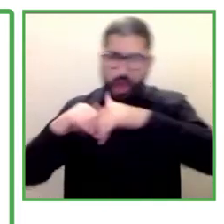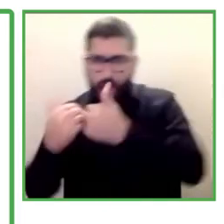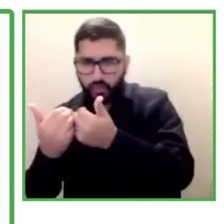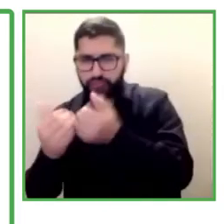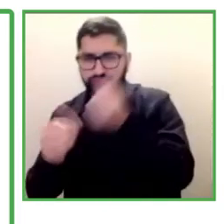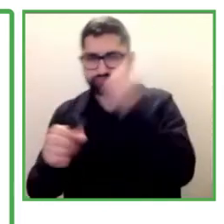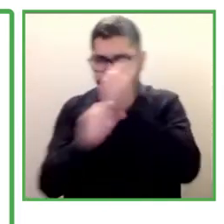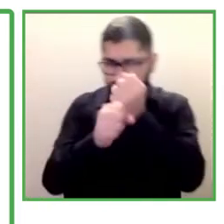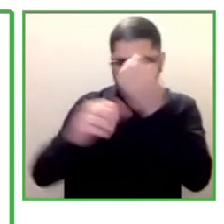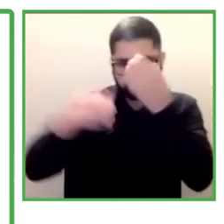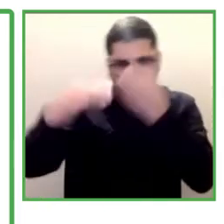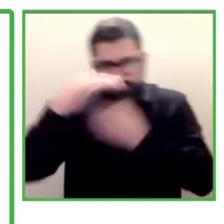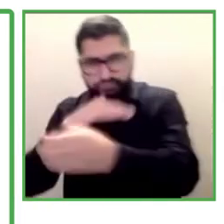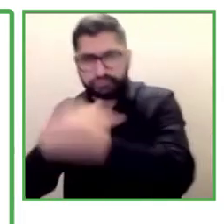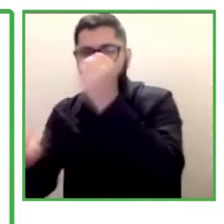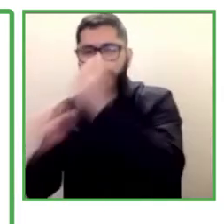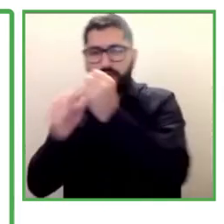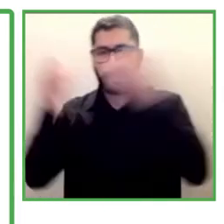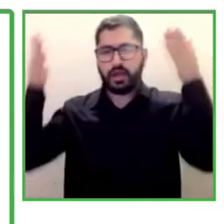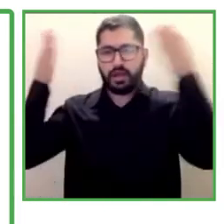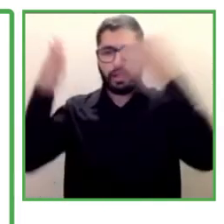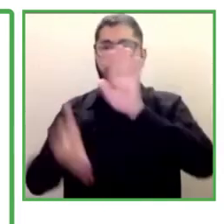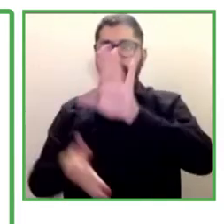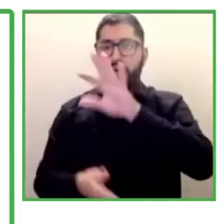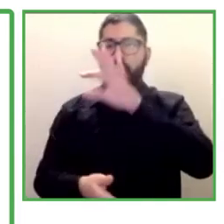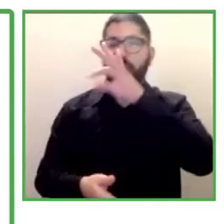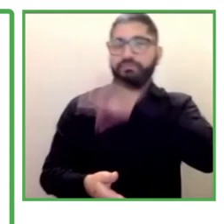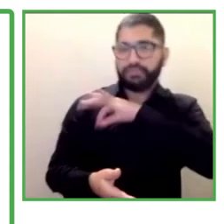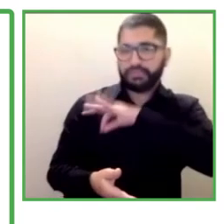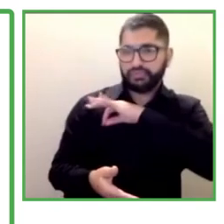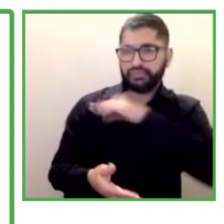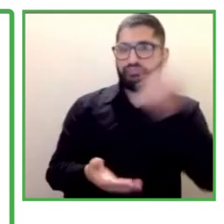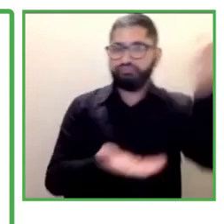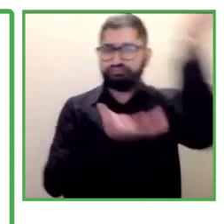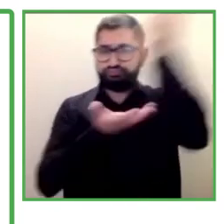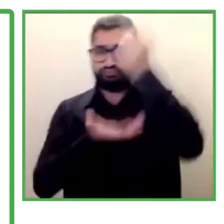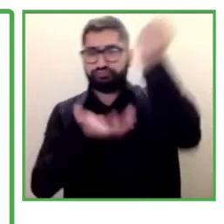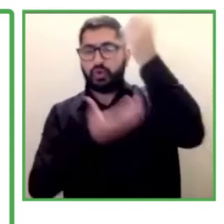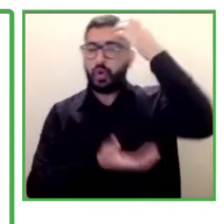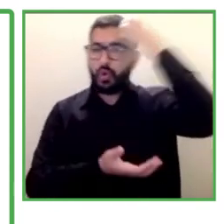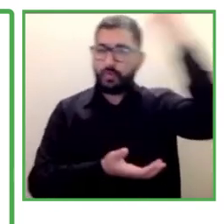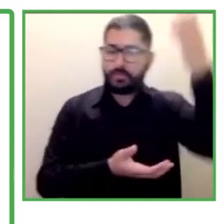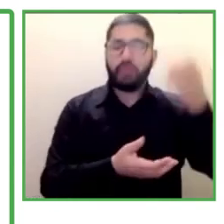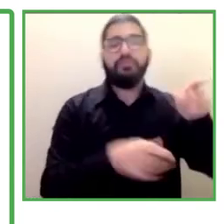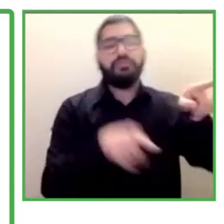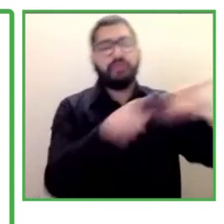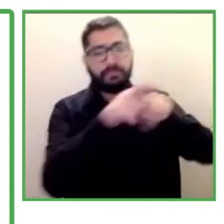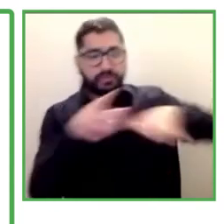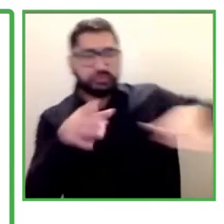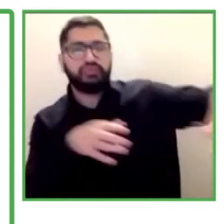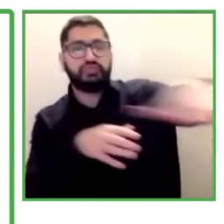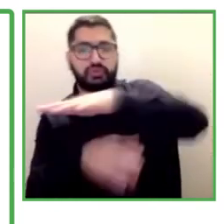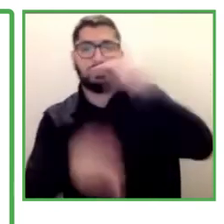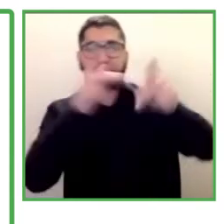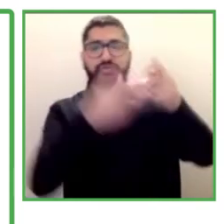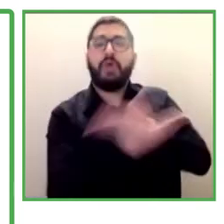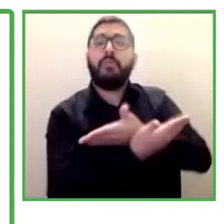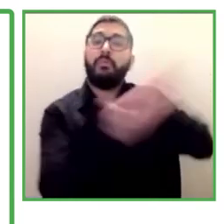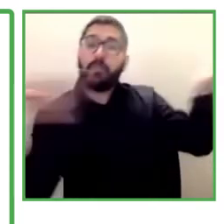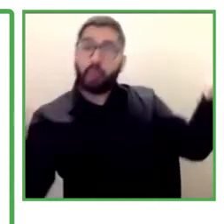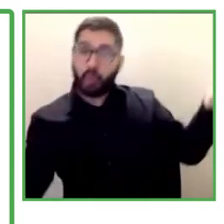different families and that have other social aspects than public employment.